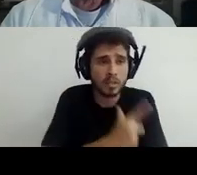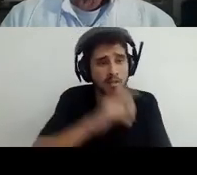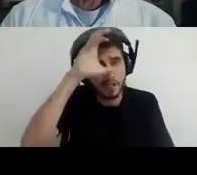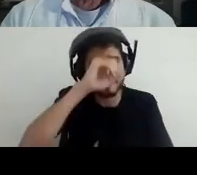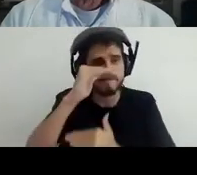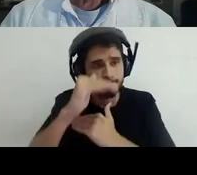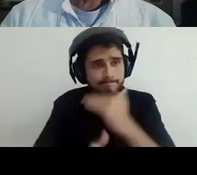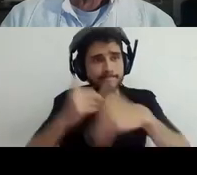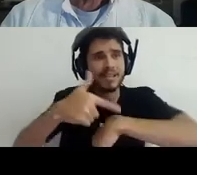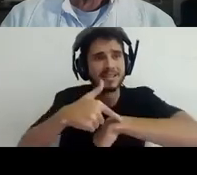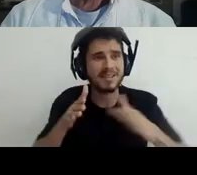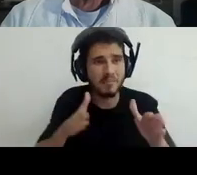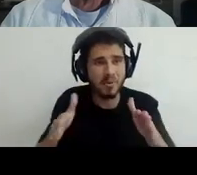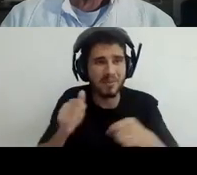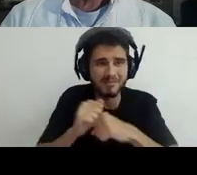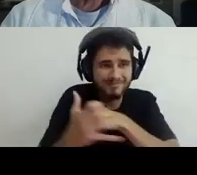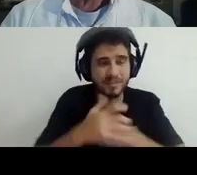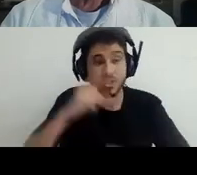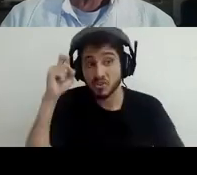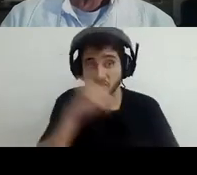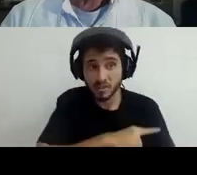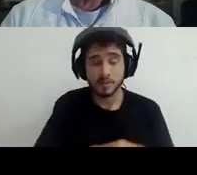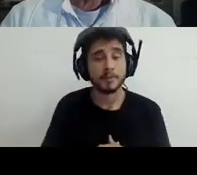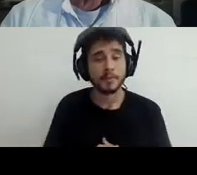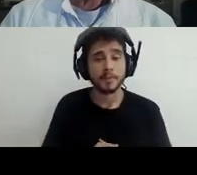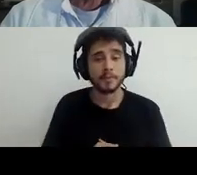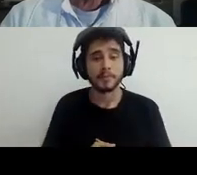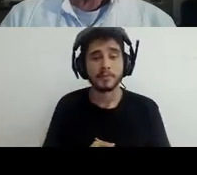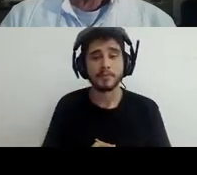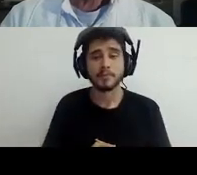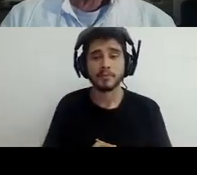impressive, positive picture.